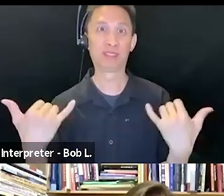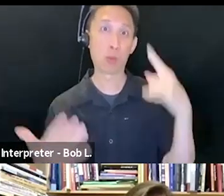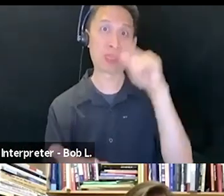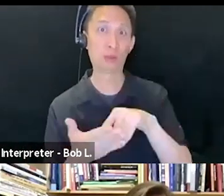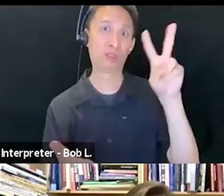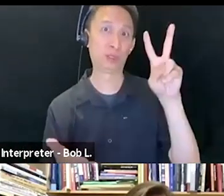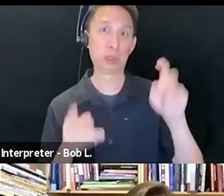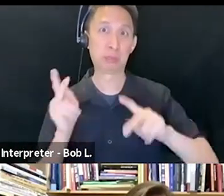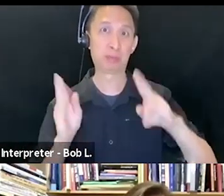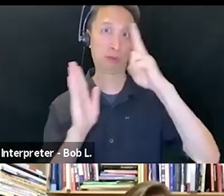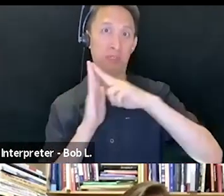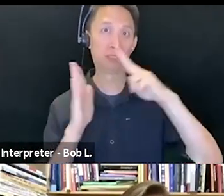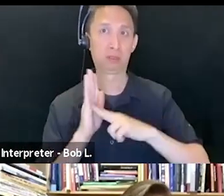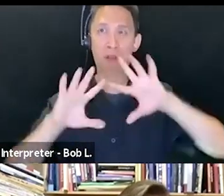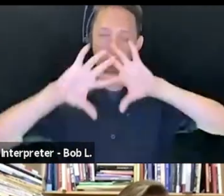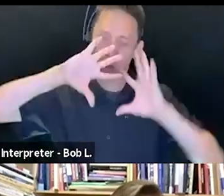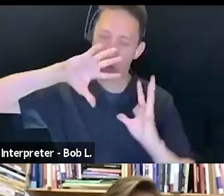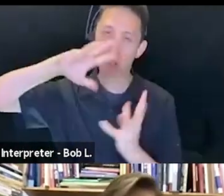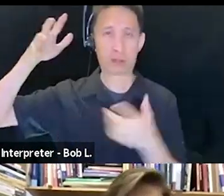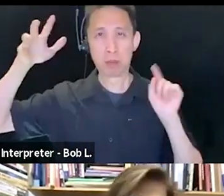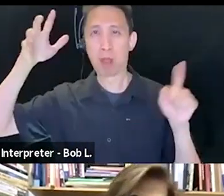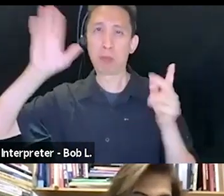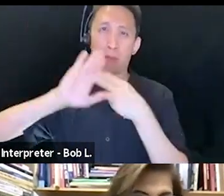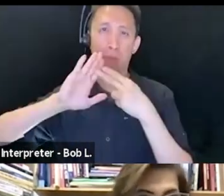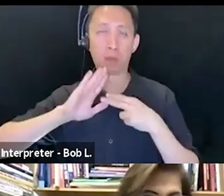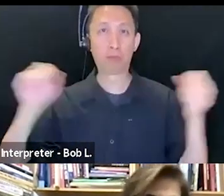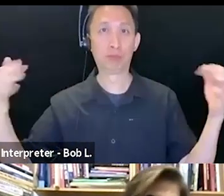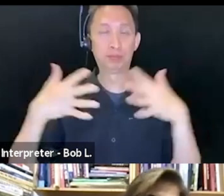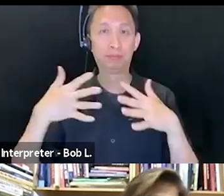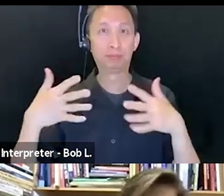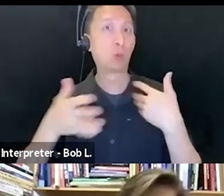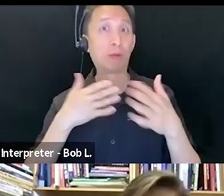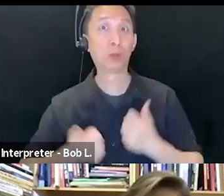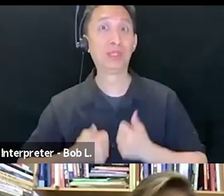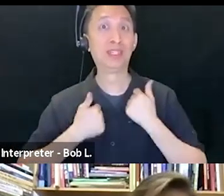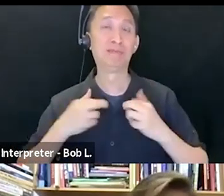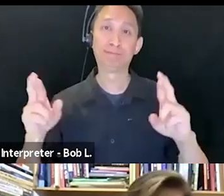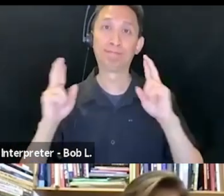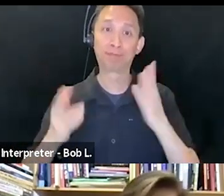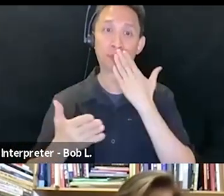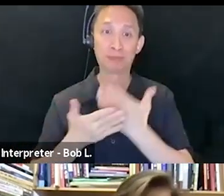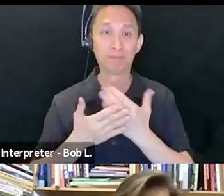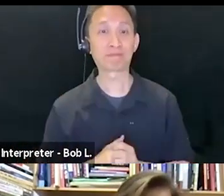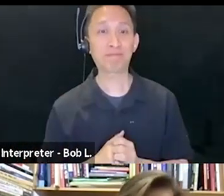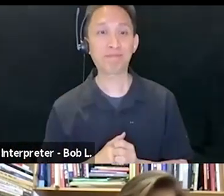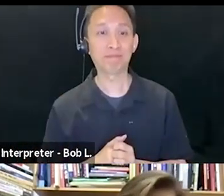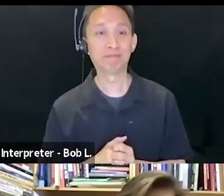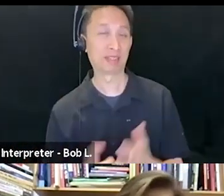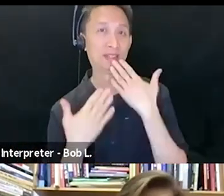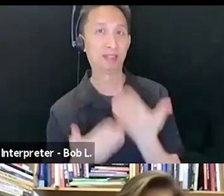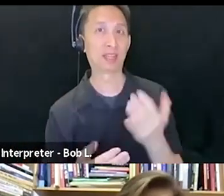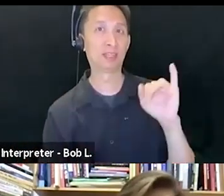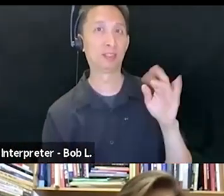I hope wherever you are, you are safe and well. I want to thank our dear friend and colleague Judith Butler for moderating the panel and the